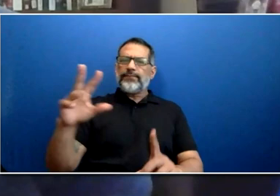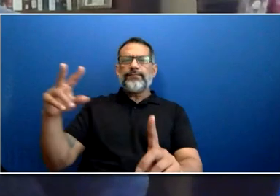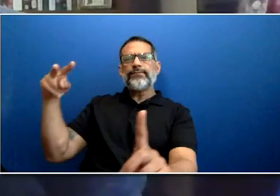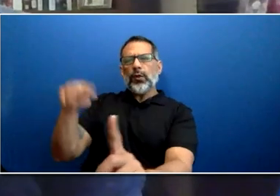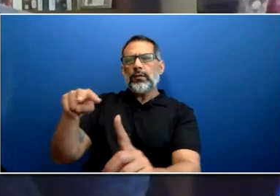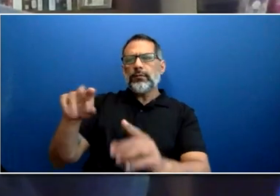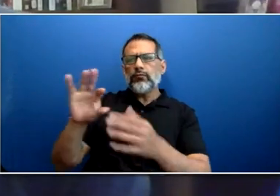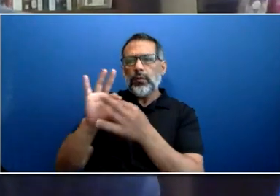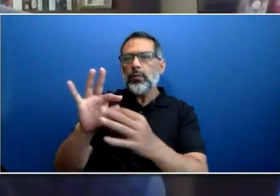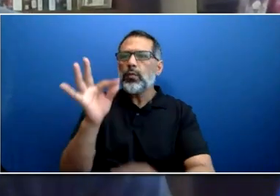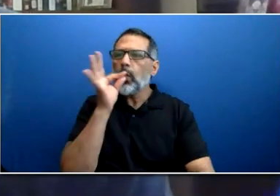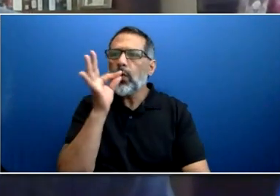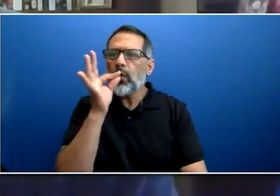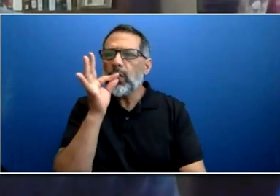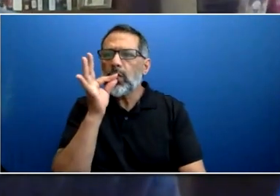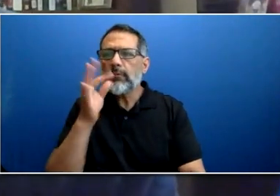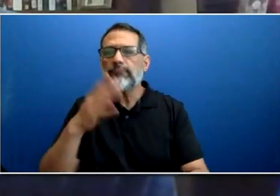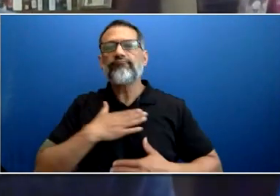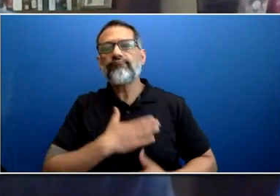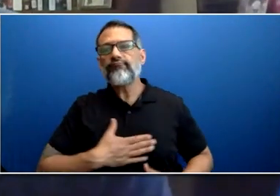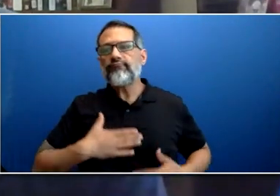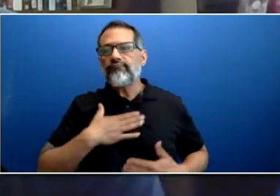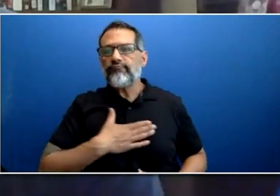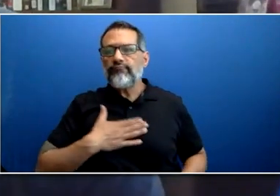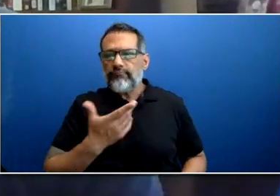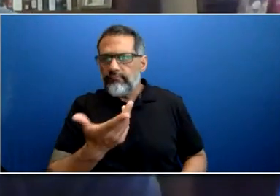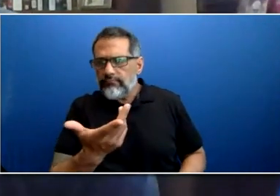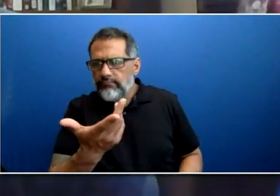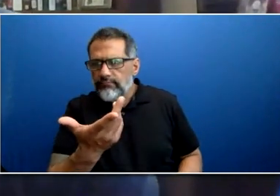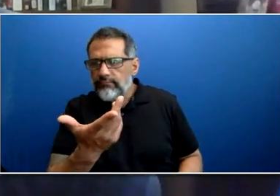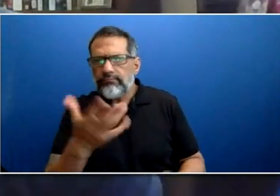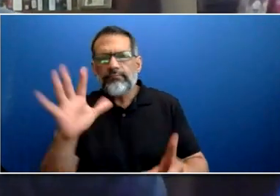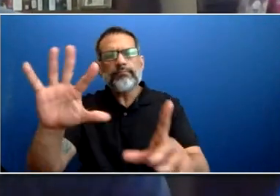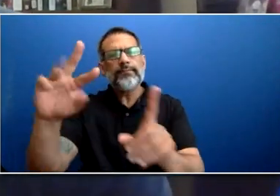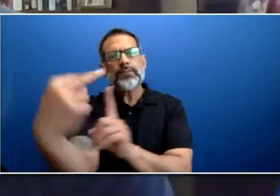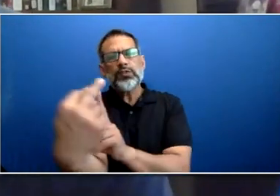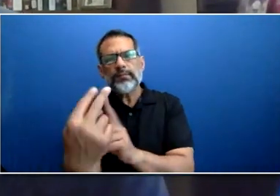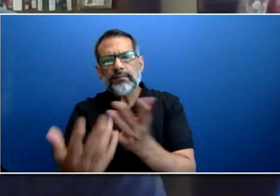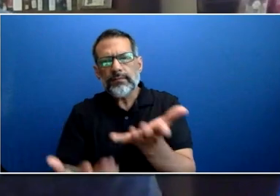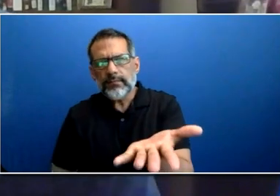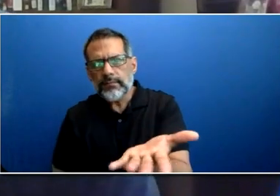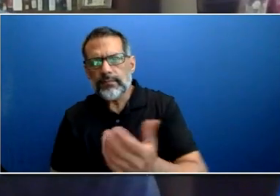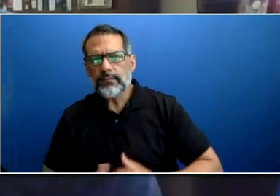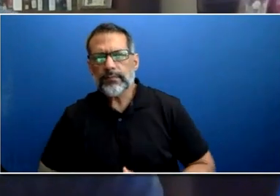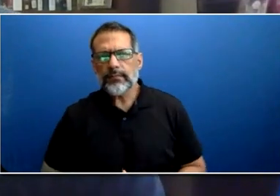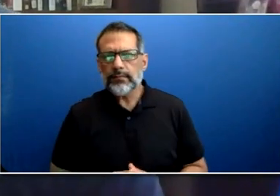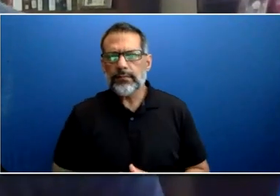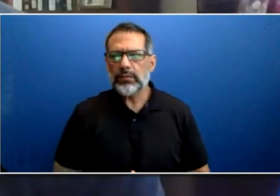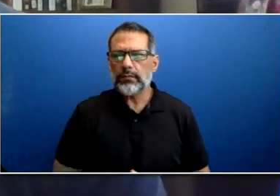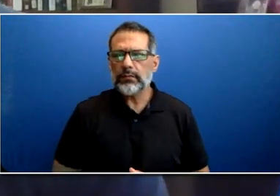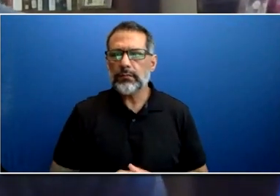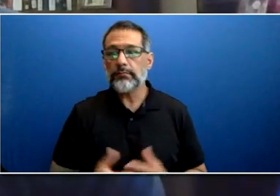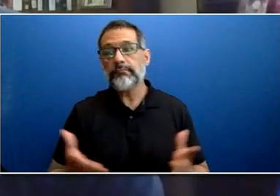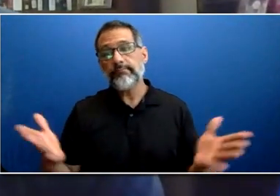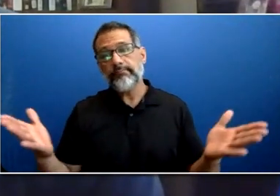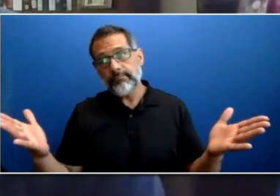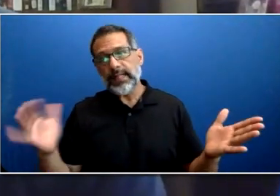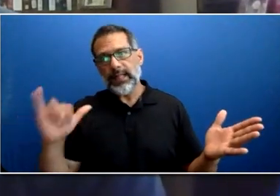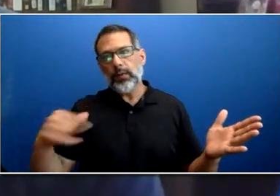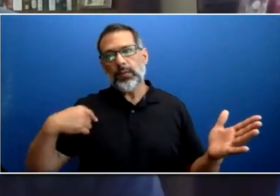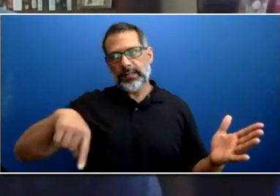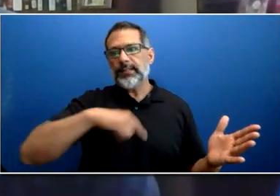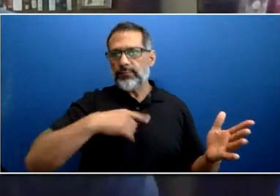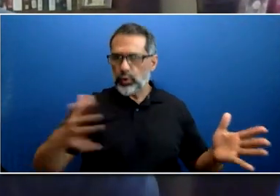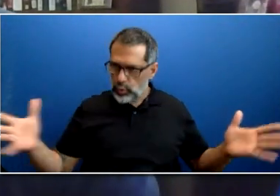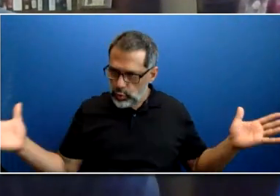The TTC requires all employees to report and remain fit to work or fit for duty. So, what this means is having the